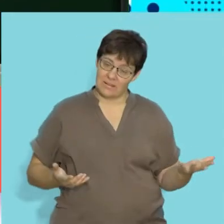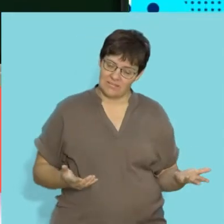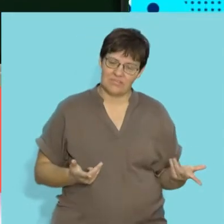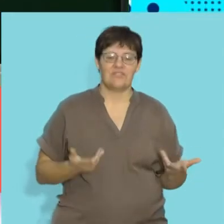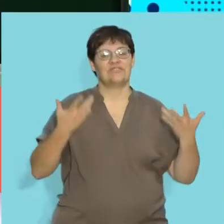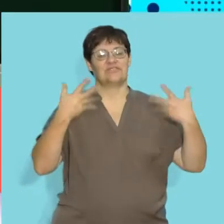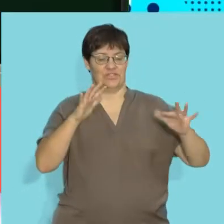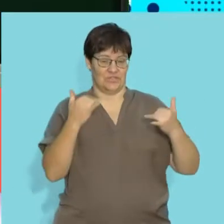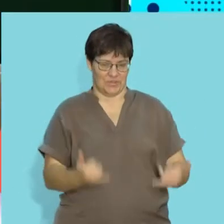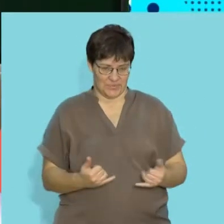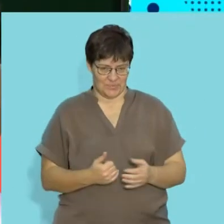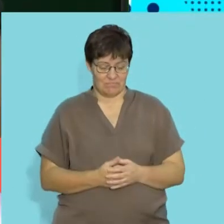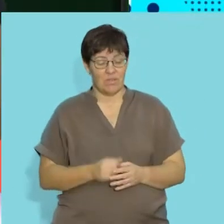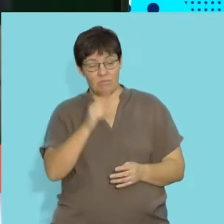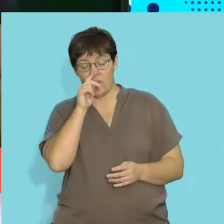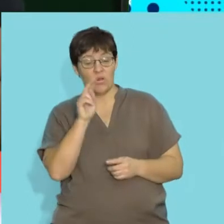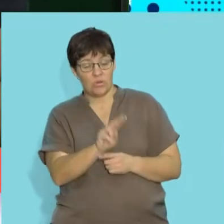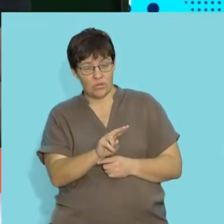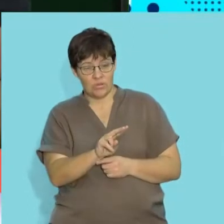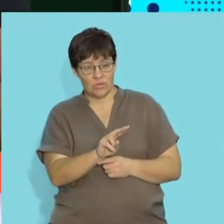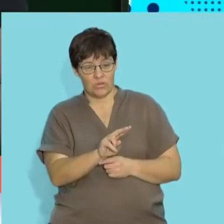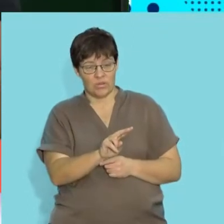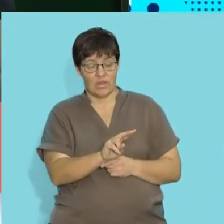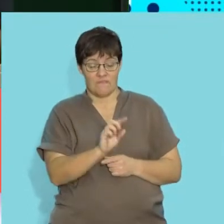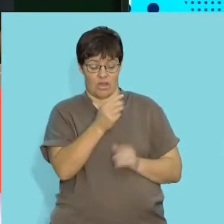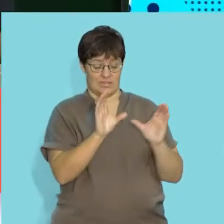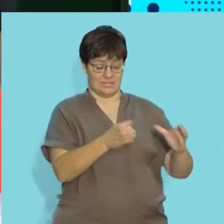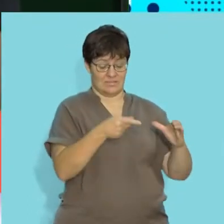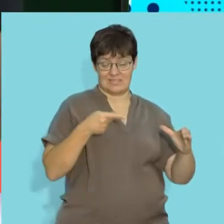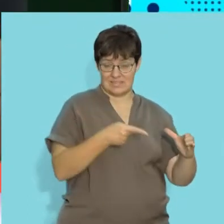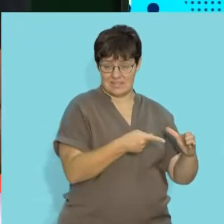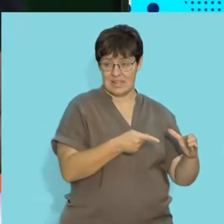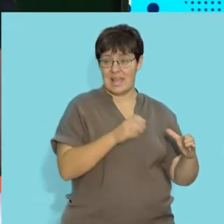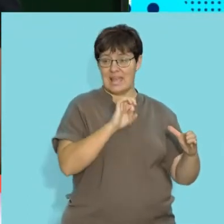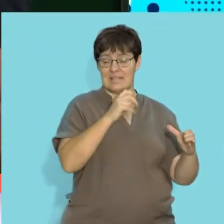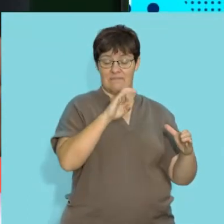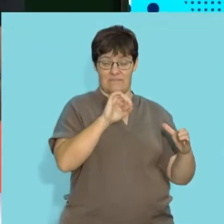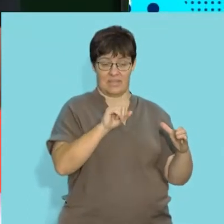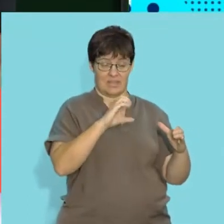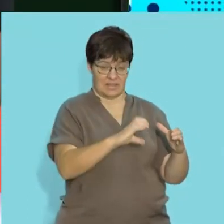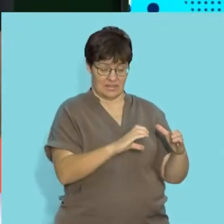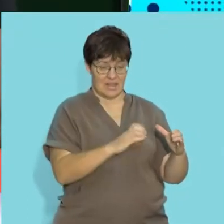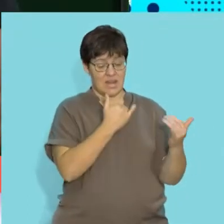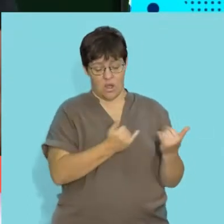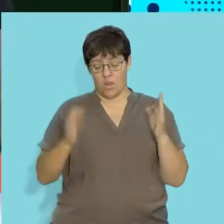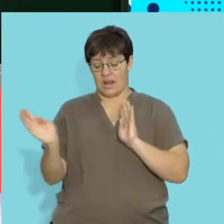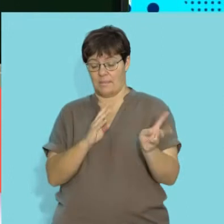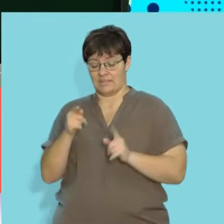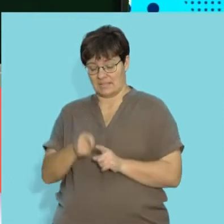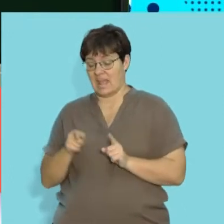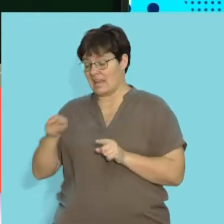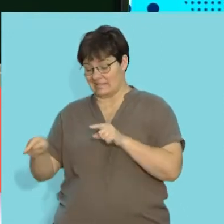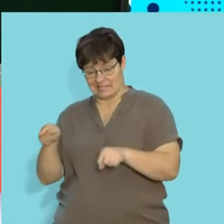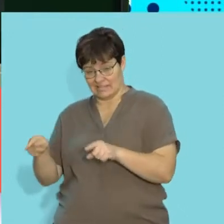Well guys, that's a wrap for this segment. We've looked at the edaphic factors. As I mentioned, we're going to come back and look at the